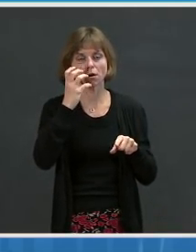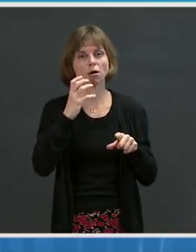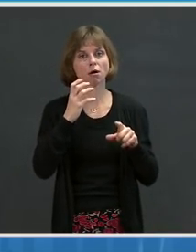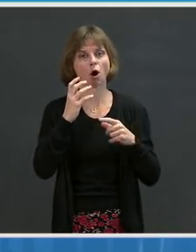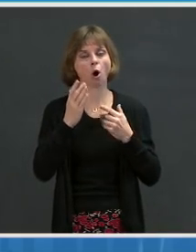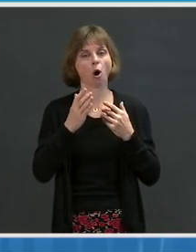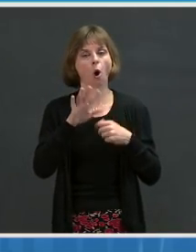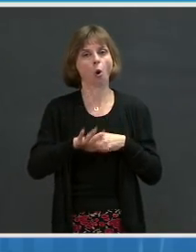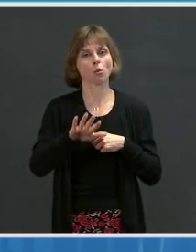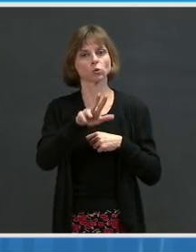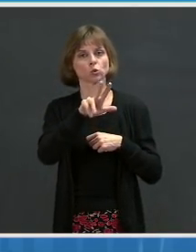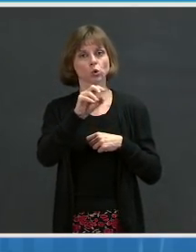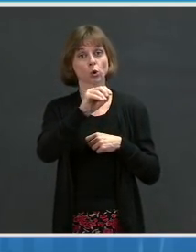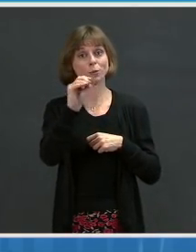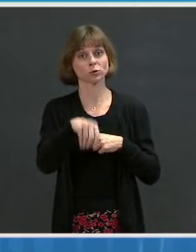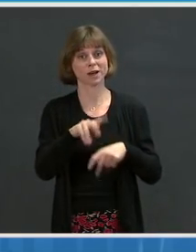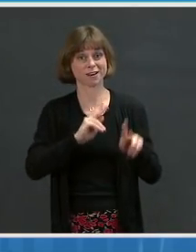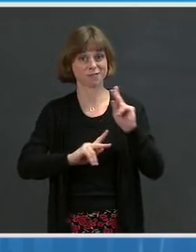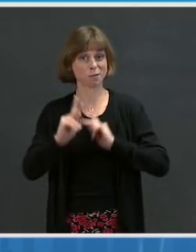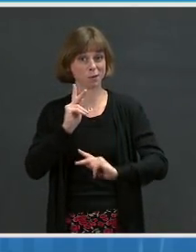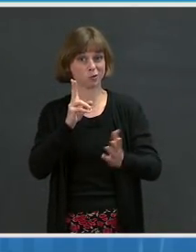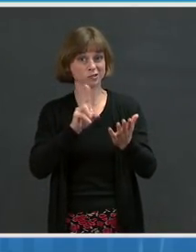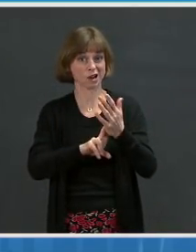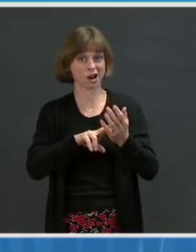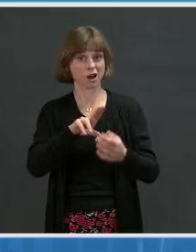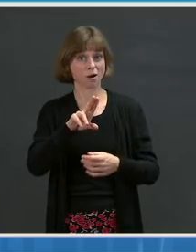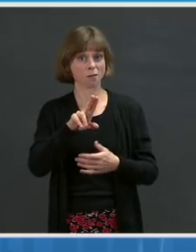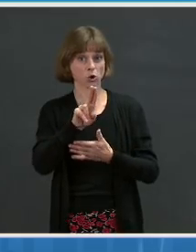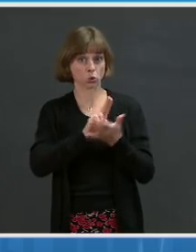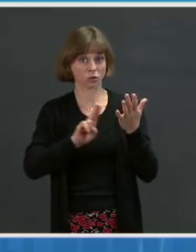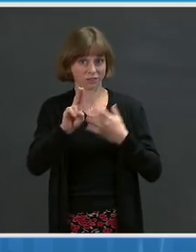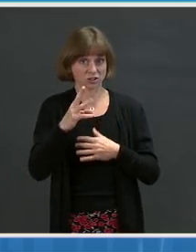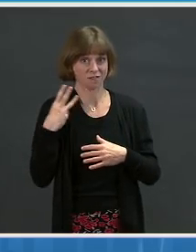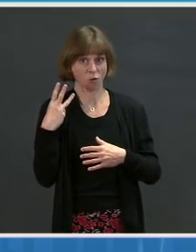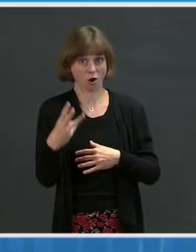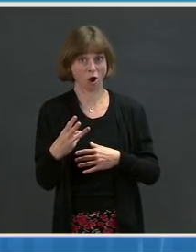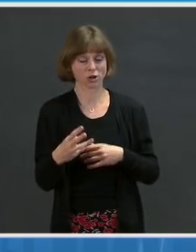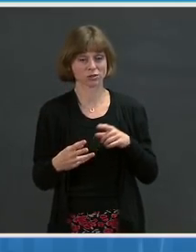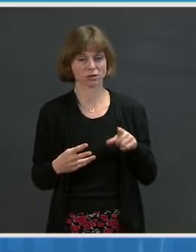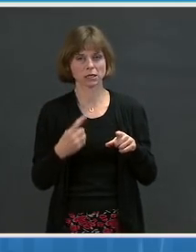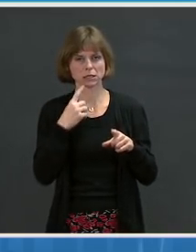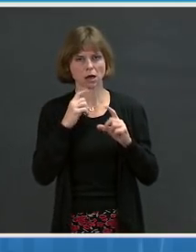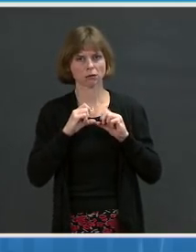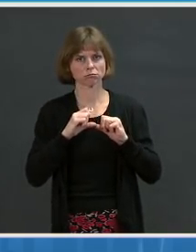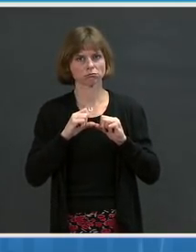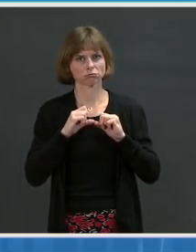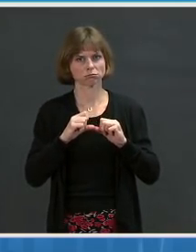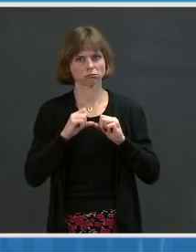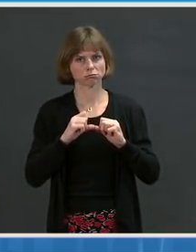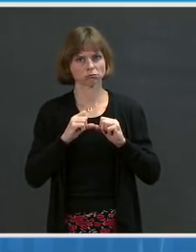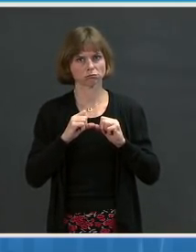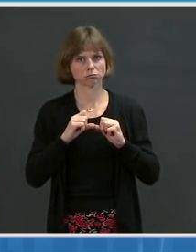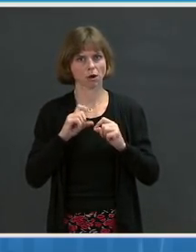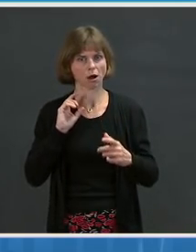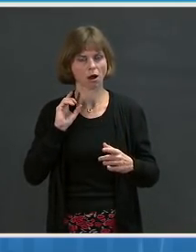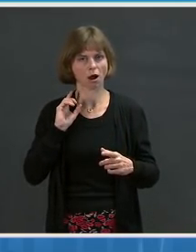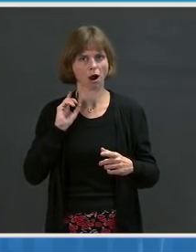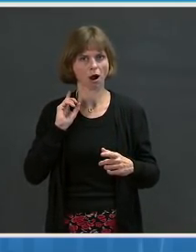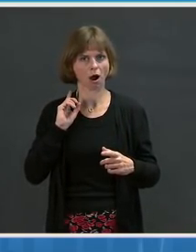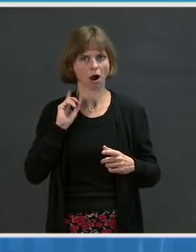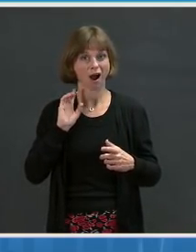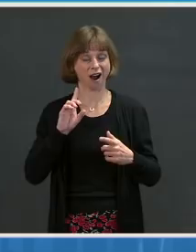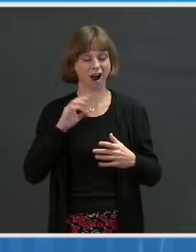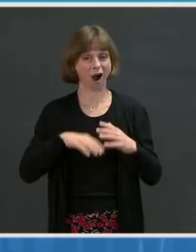of the patients who were enrolled at the University of Washington reported persistent symptoms for as long as nine